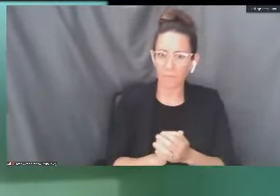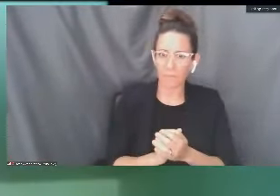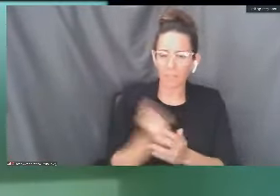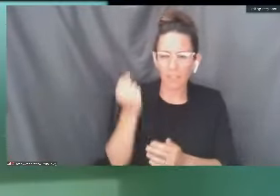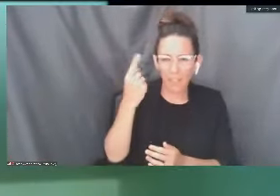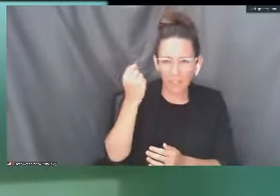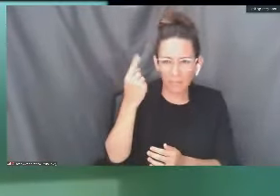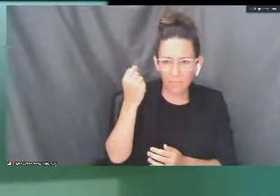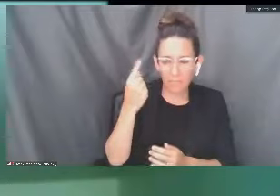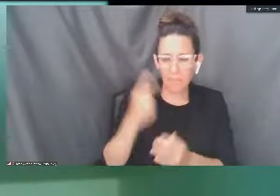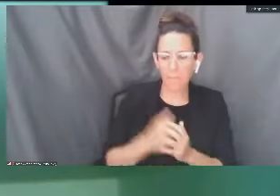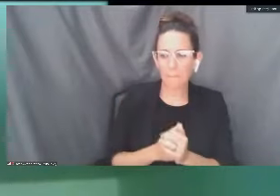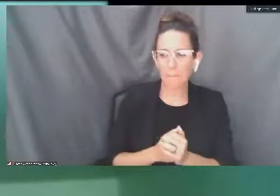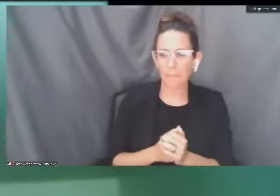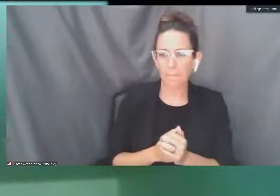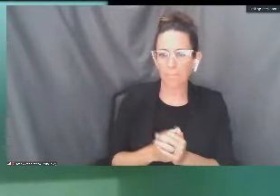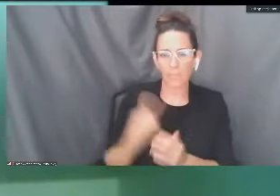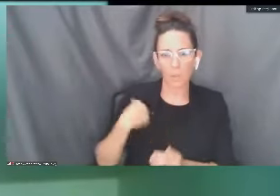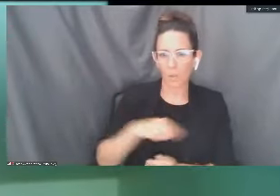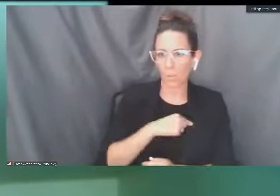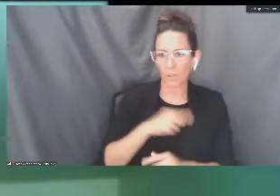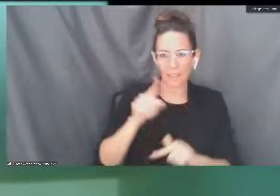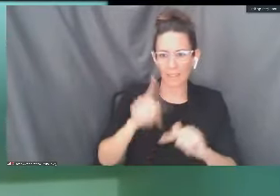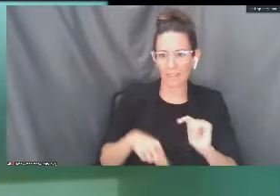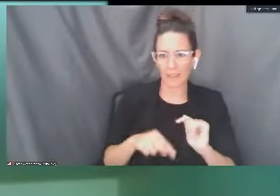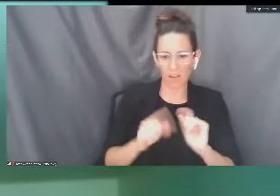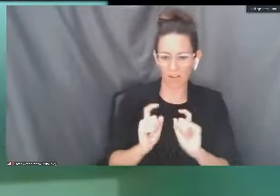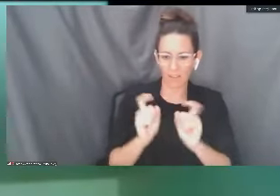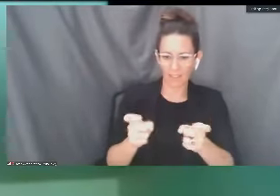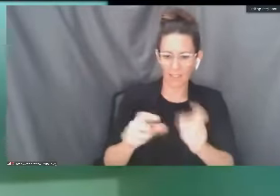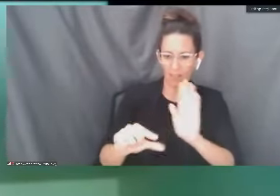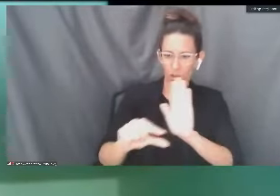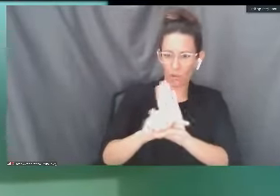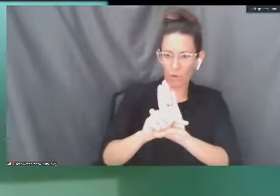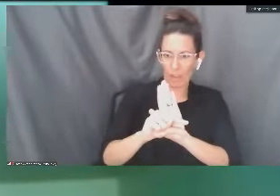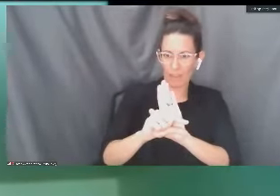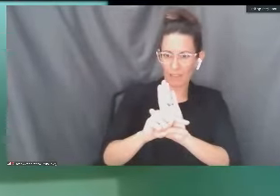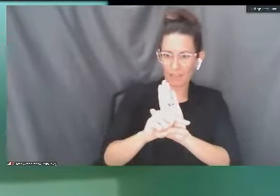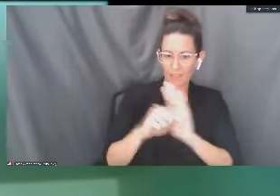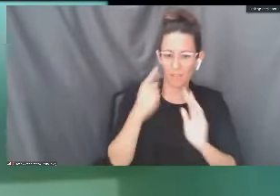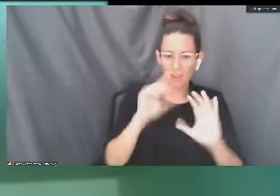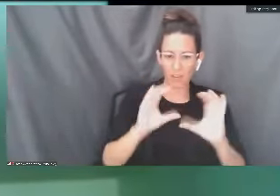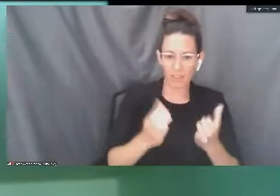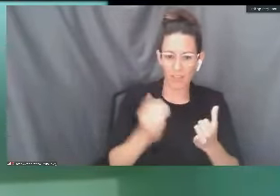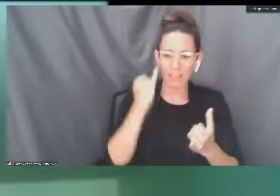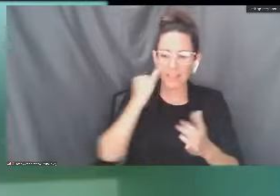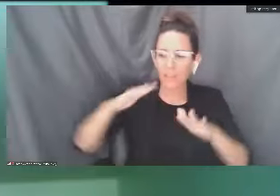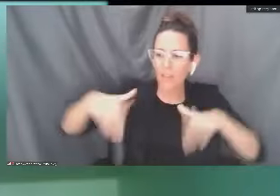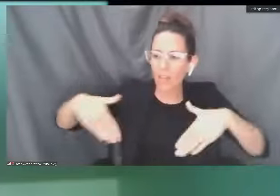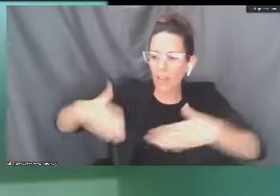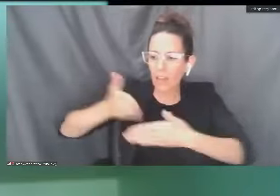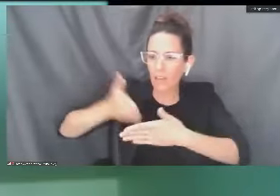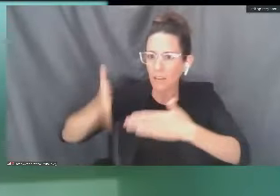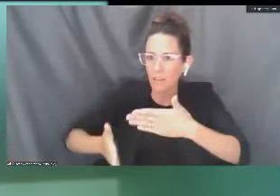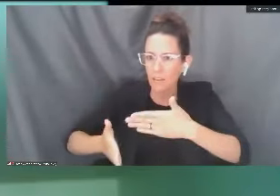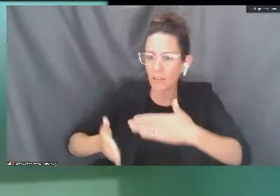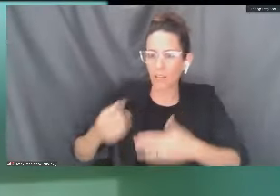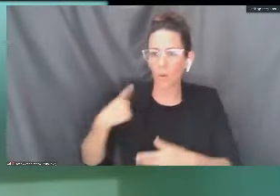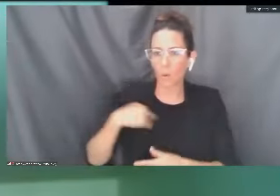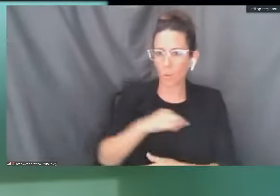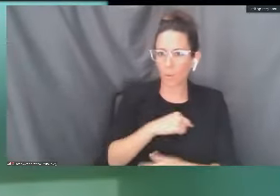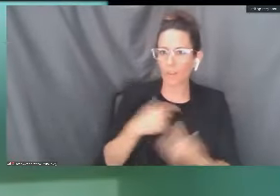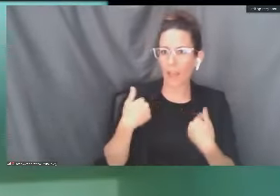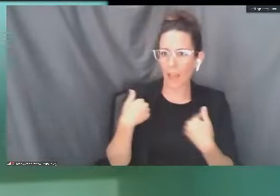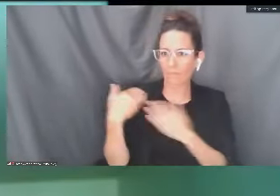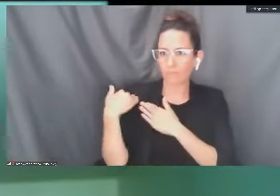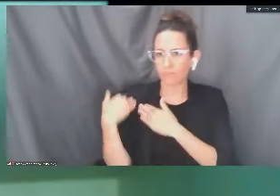generally that we cannot give grades and classes that have not been completed. We have obligations and